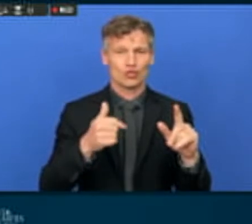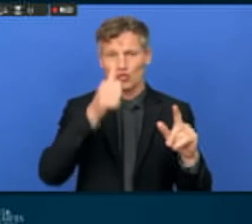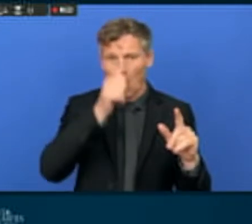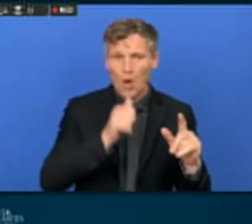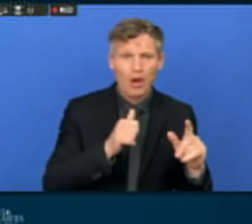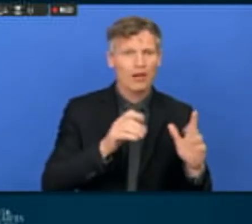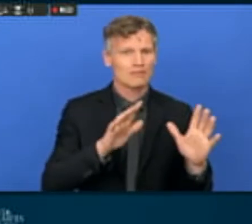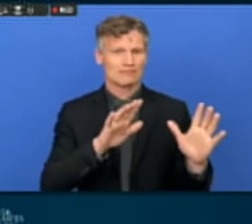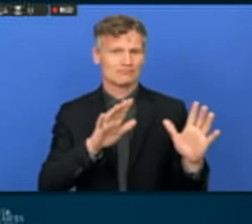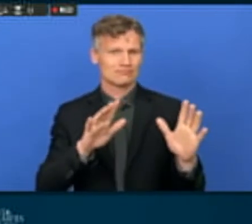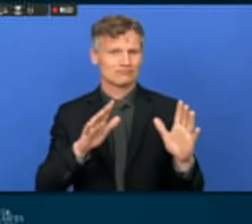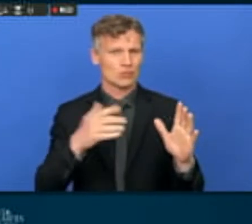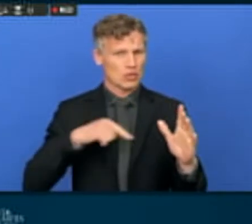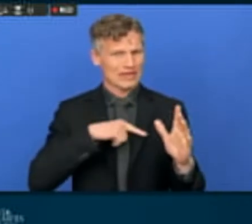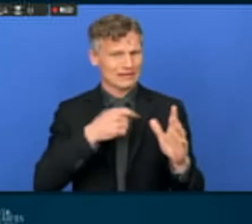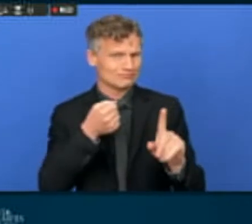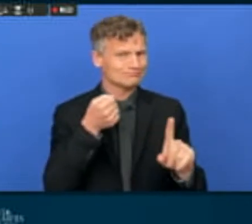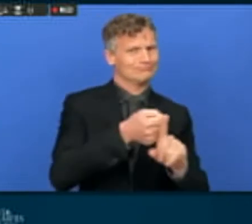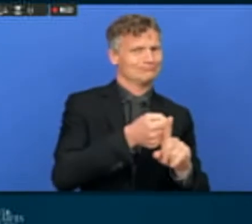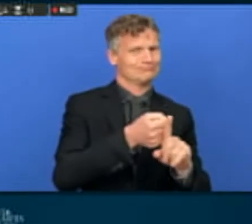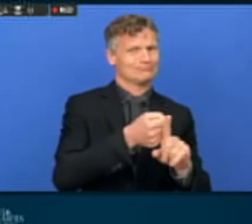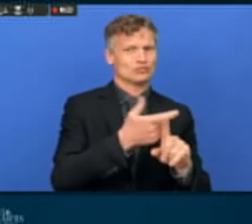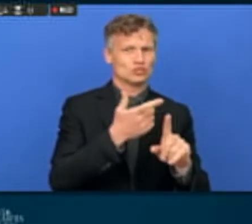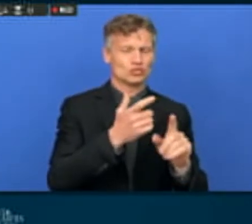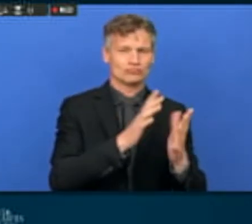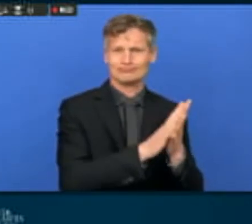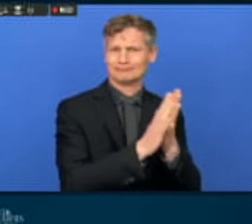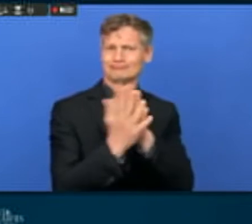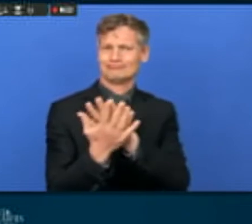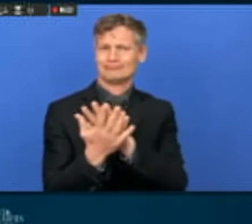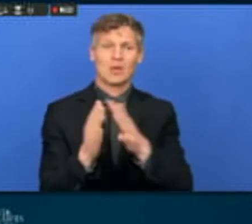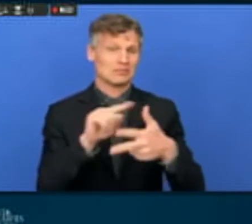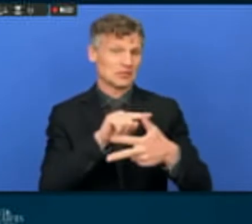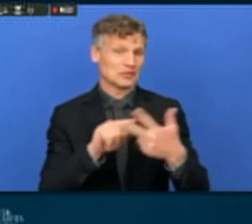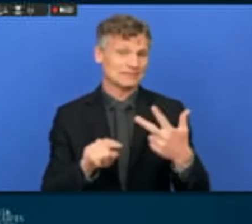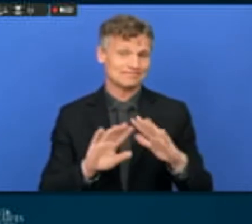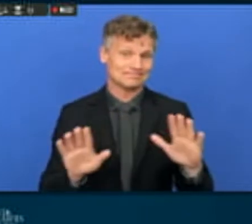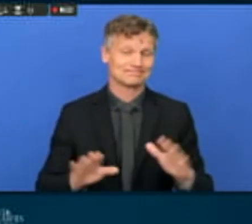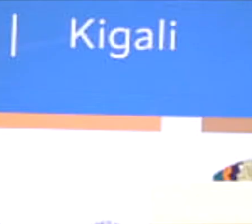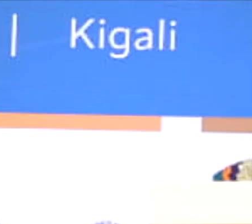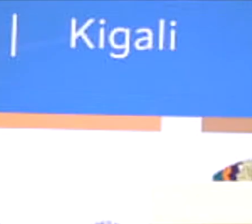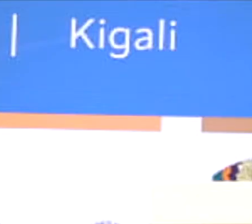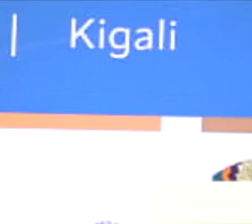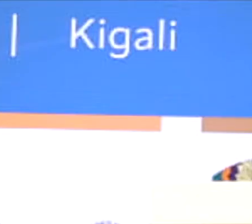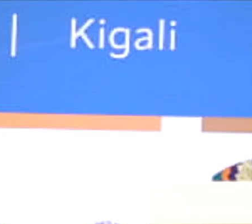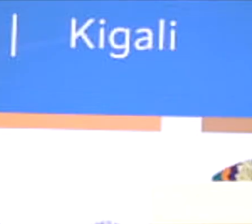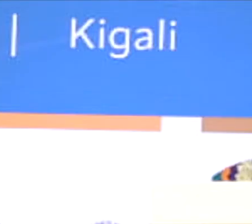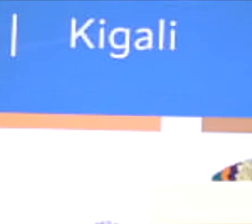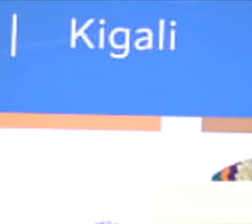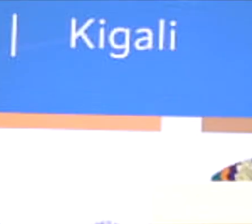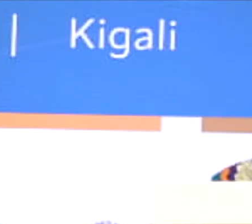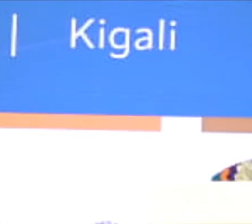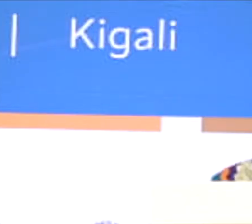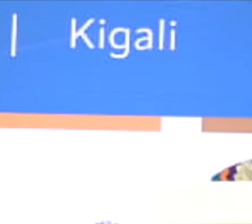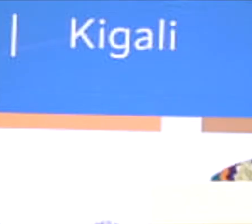development agenda. Those would be my three parting shots. Thank you very much. Thank you. Thank you. you so much. I'll move straight to